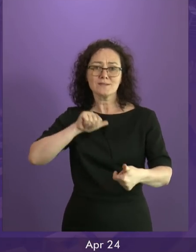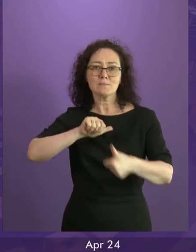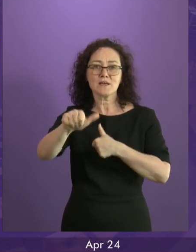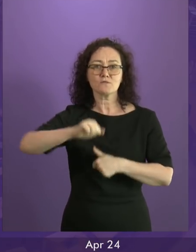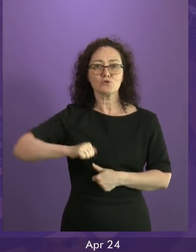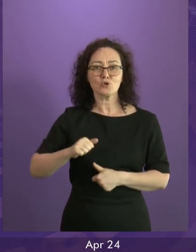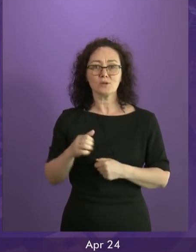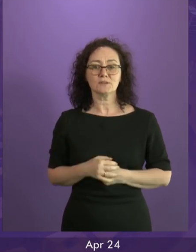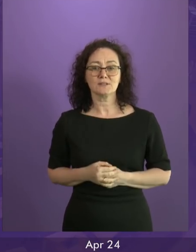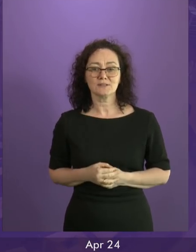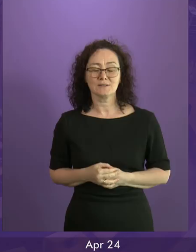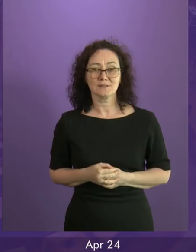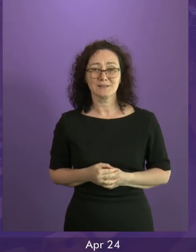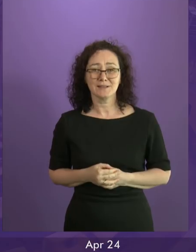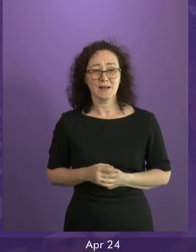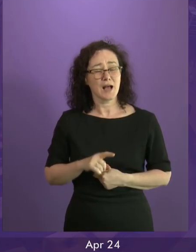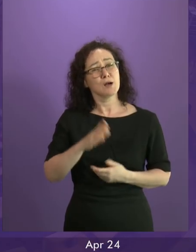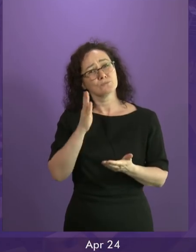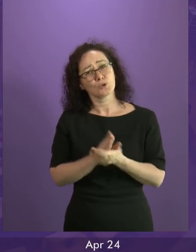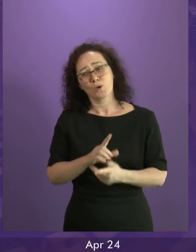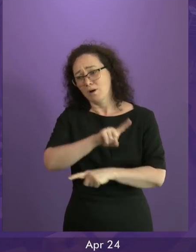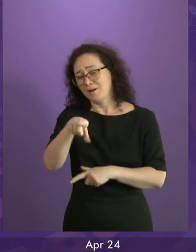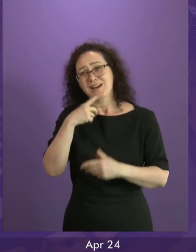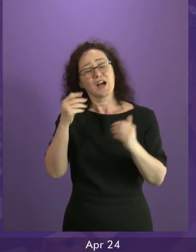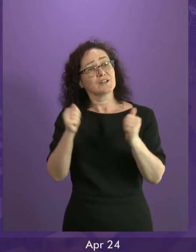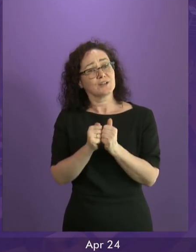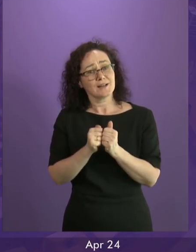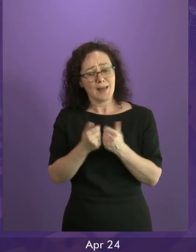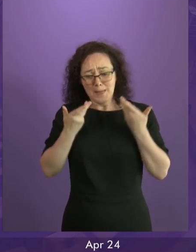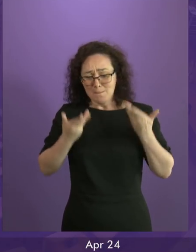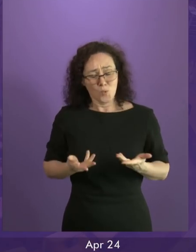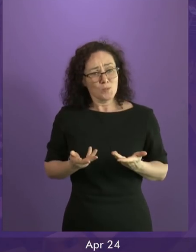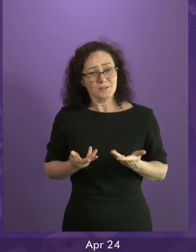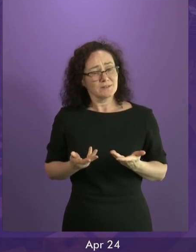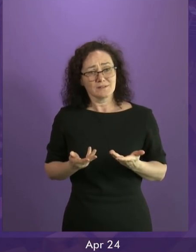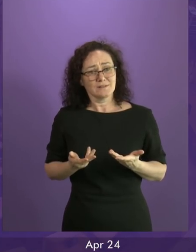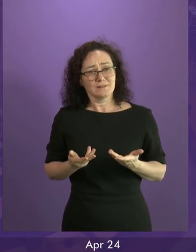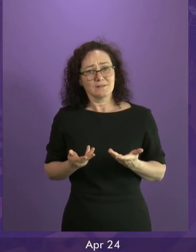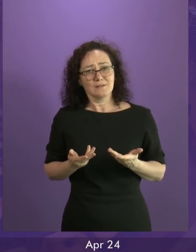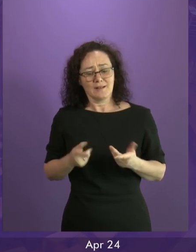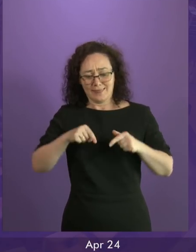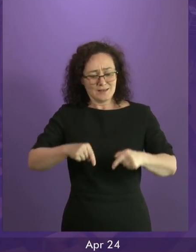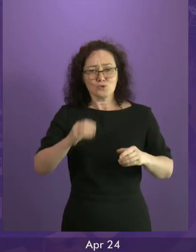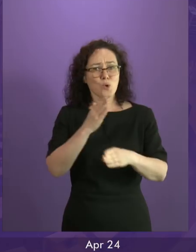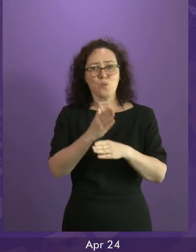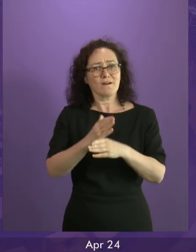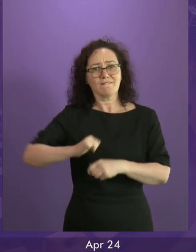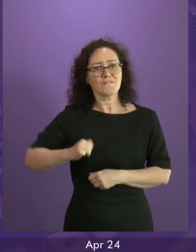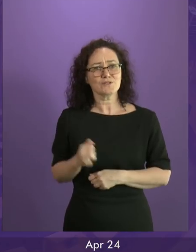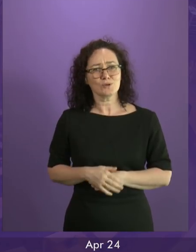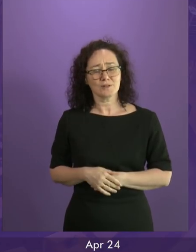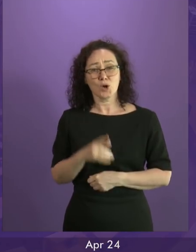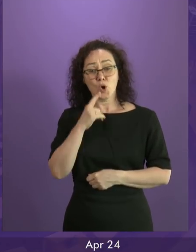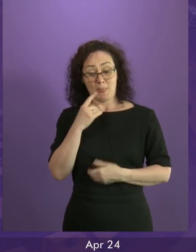Scotland. We face being taken out of the European Union against our will with all of the consequences that flow from that. So